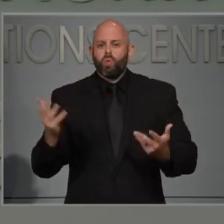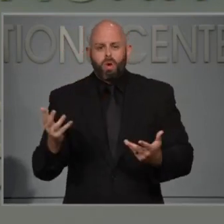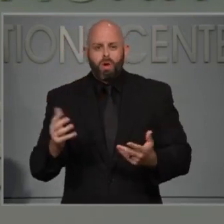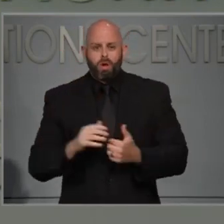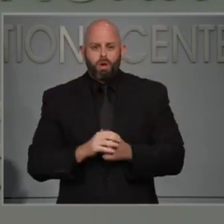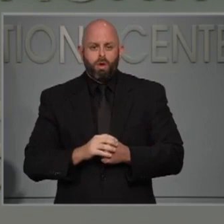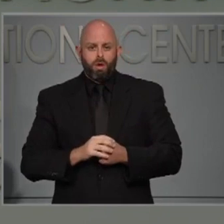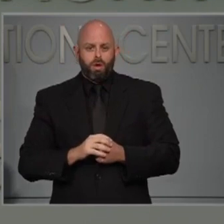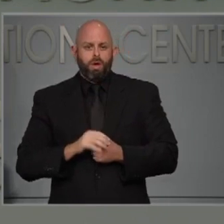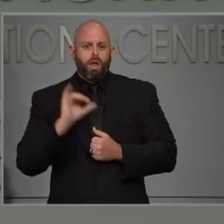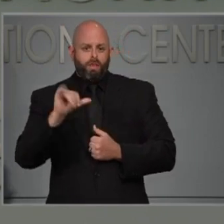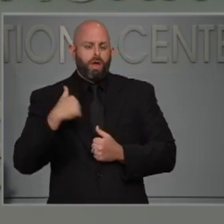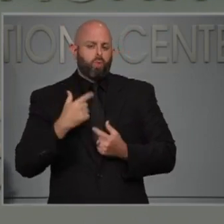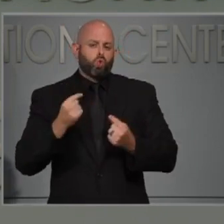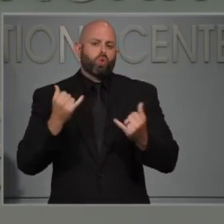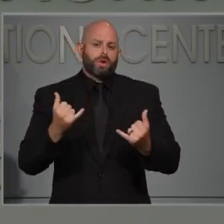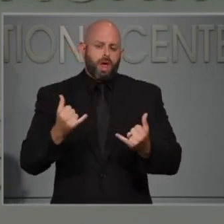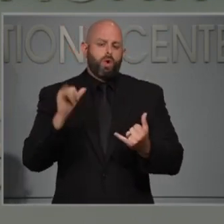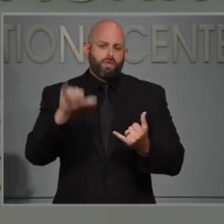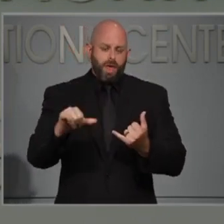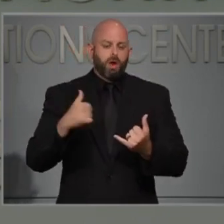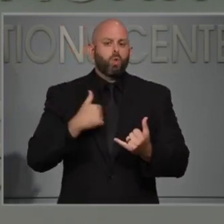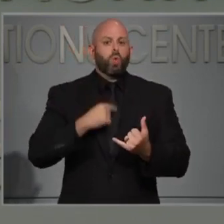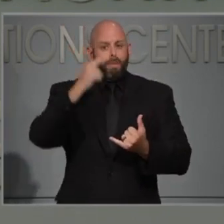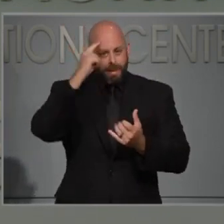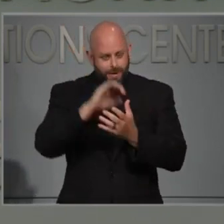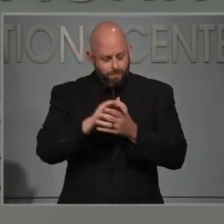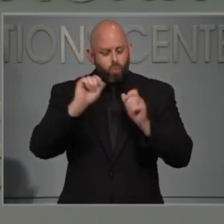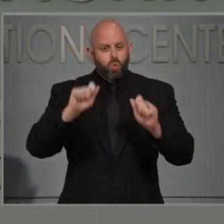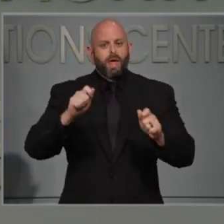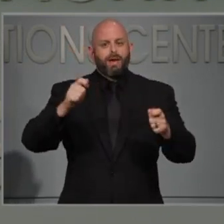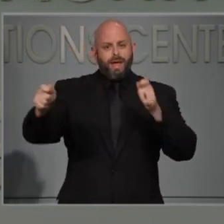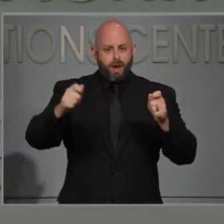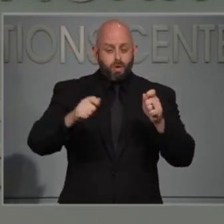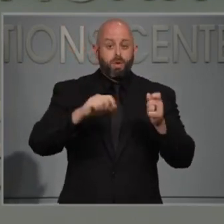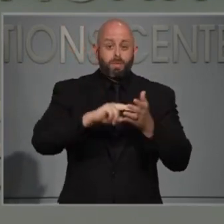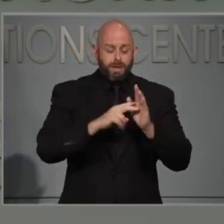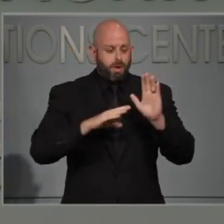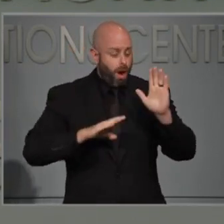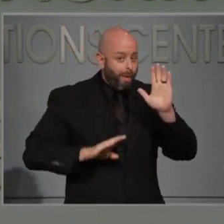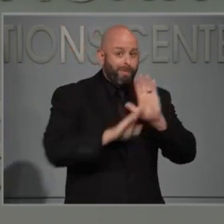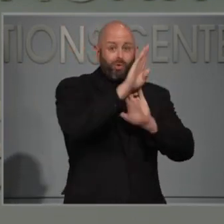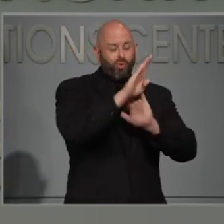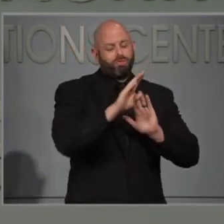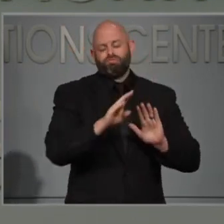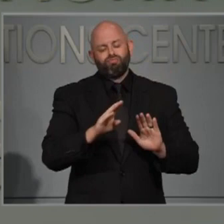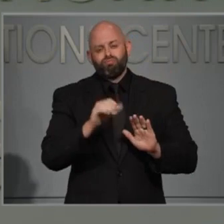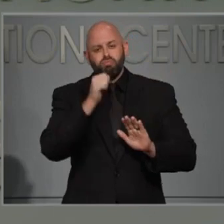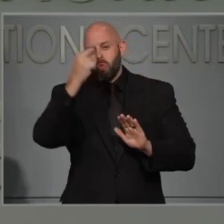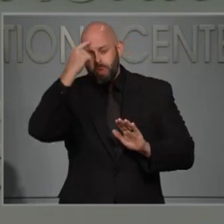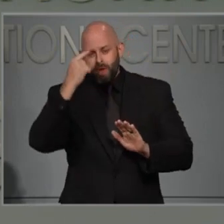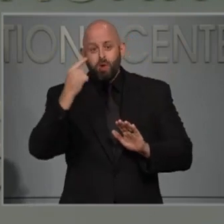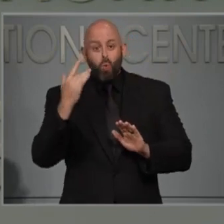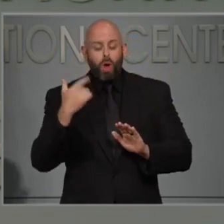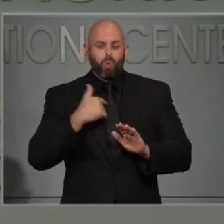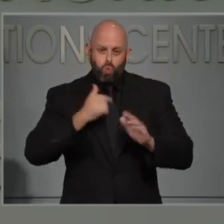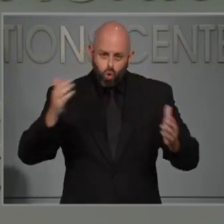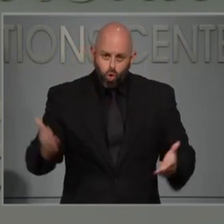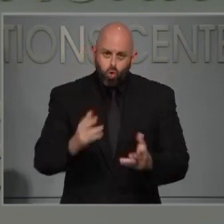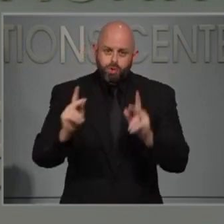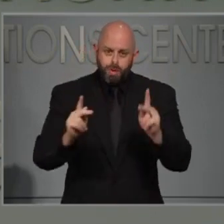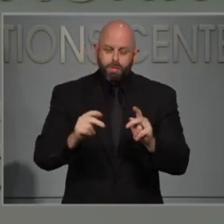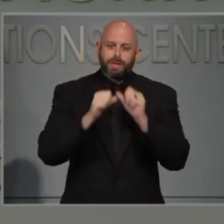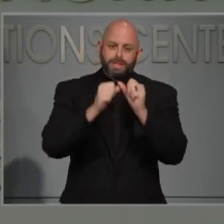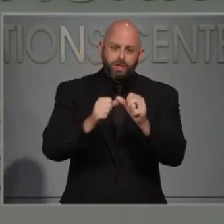believe that we can get a handle on this. We are encouraging people to continue to